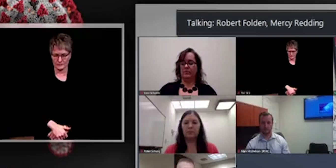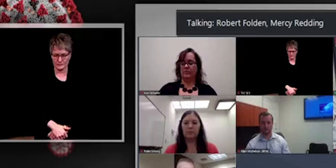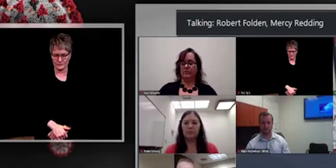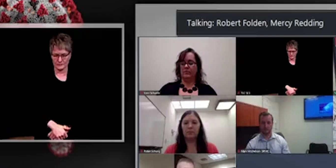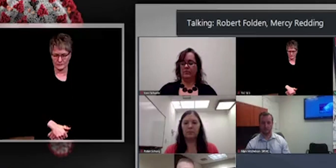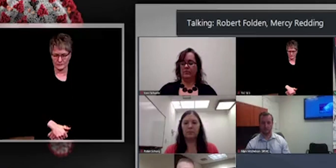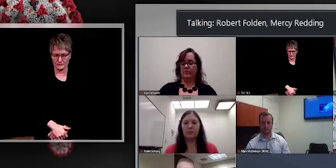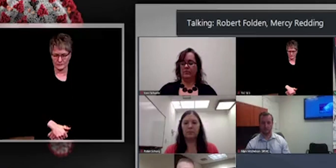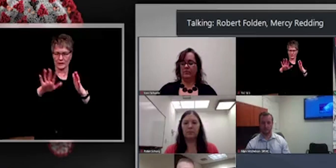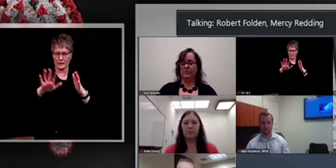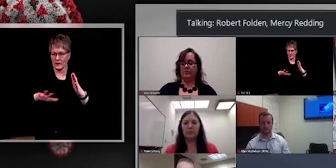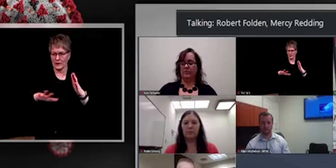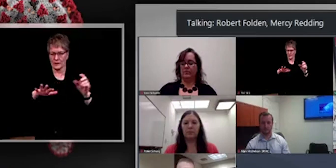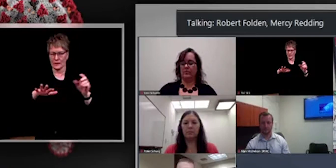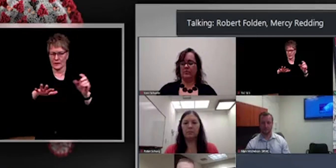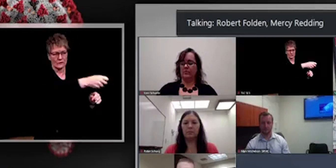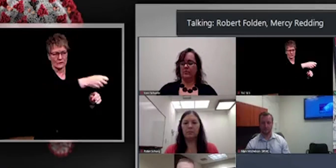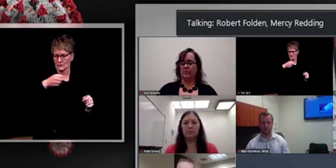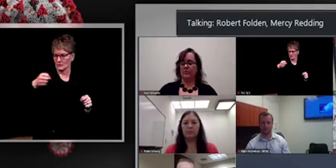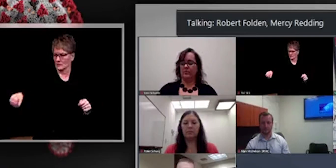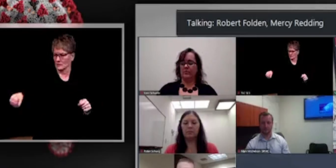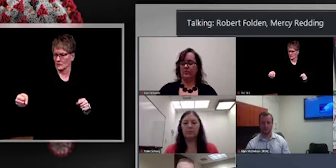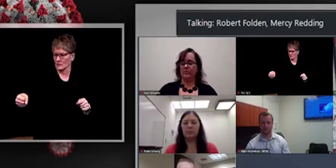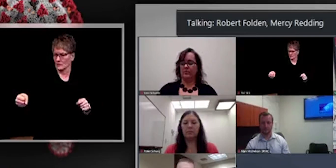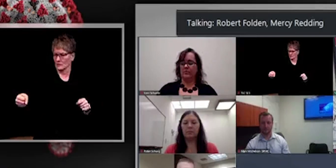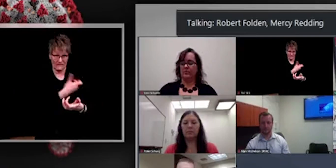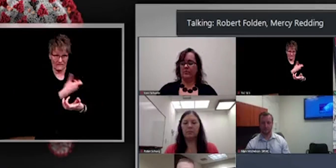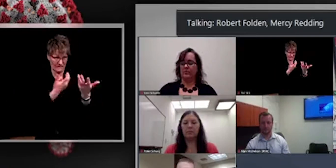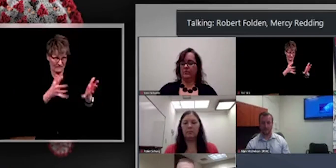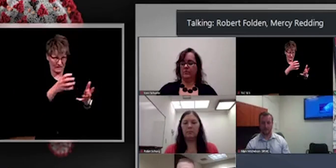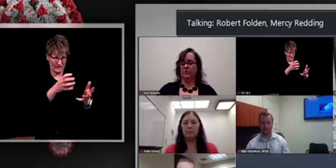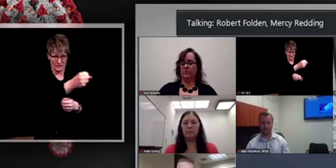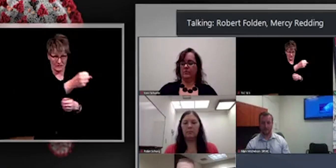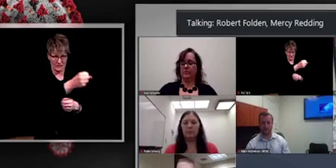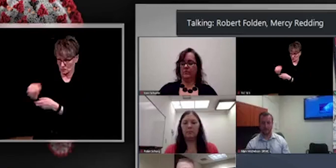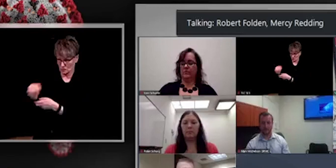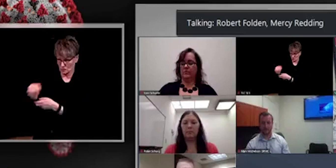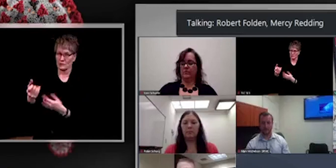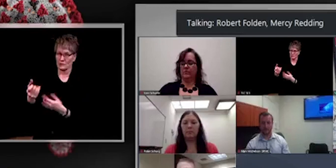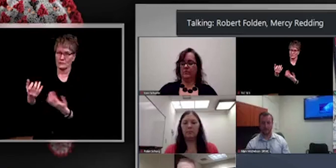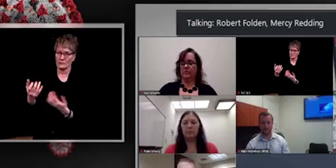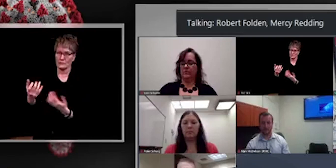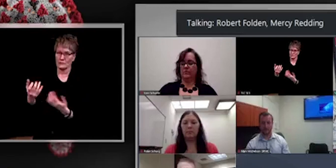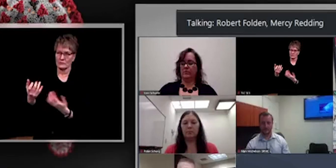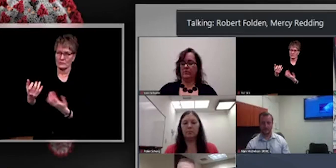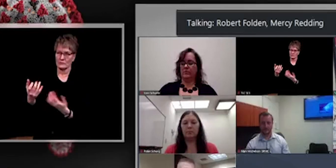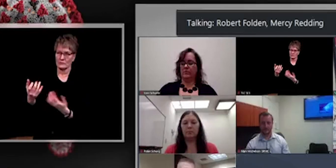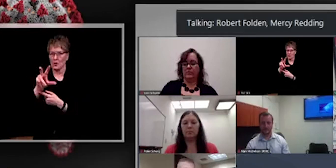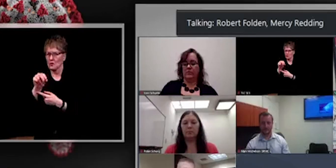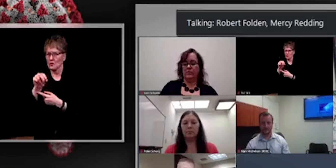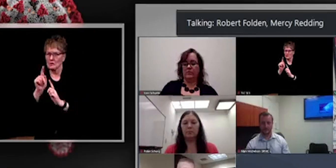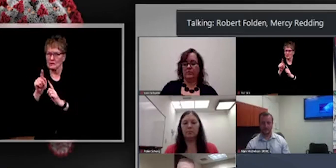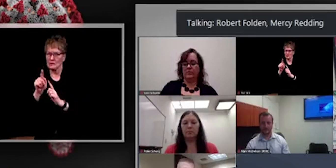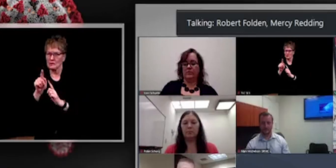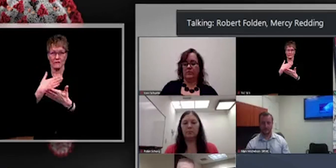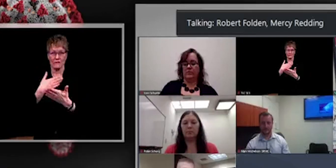20 minutes to half an hour, depending upon them, before we release them. Um, and then to your other